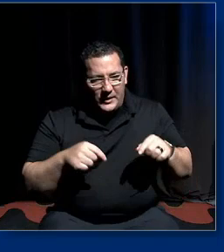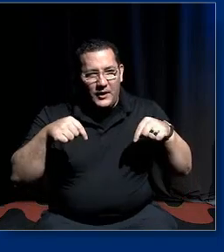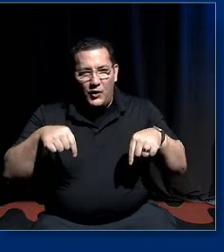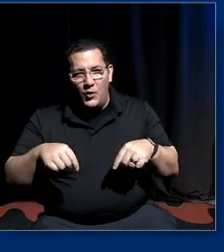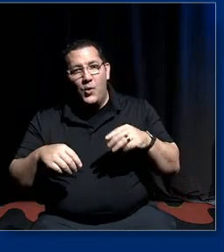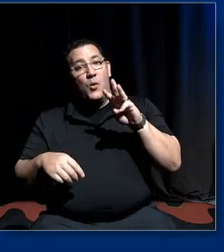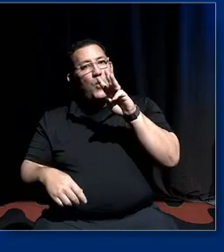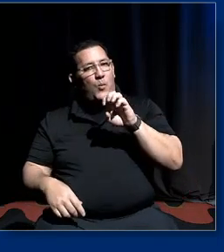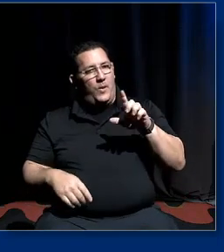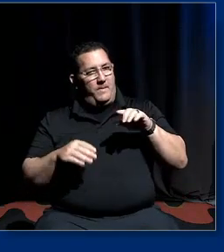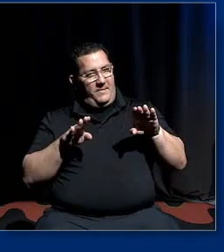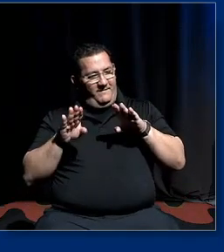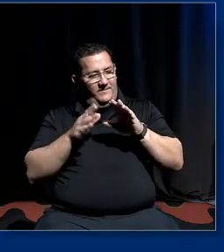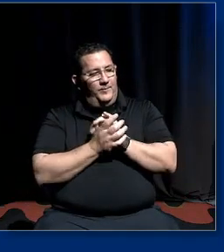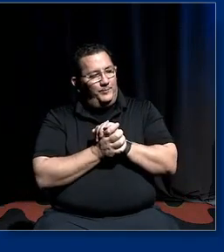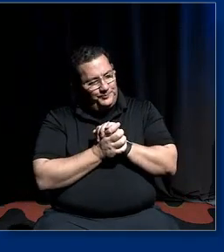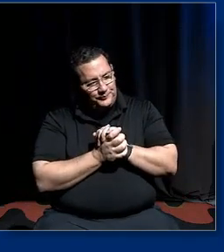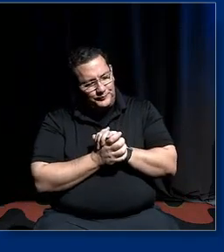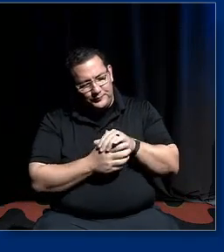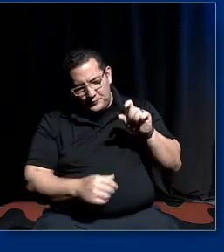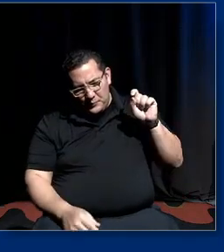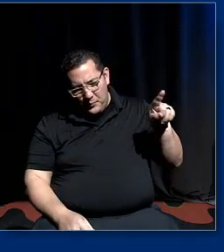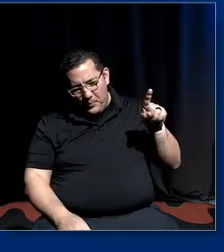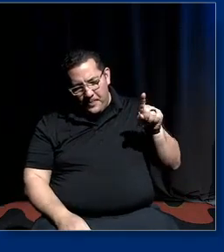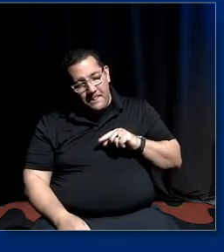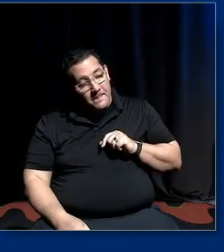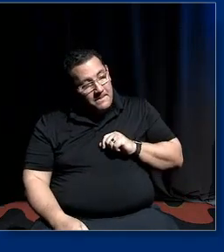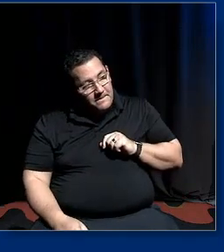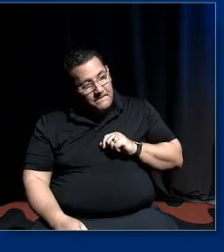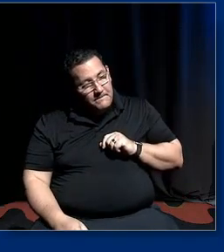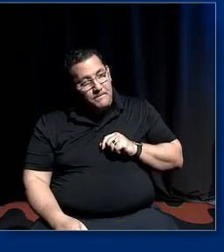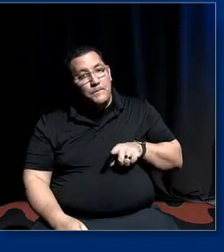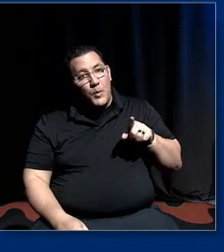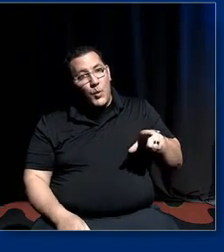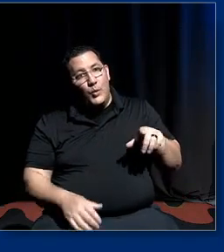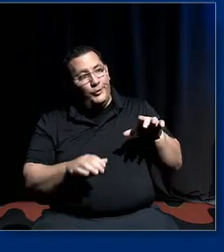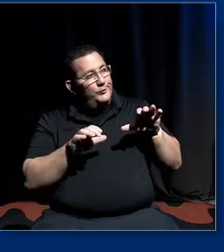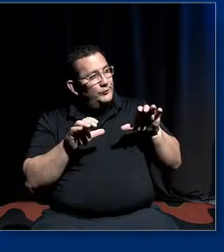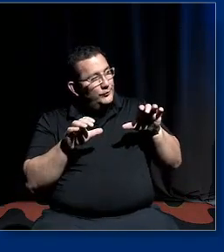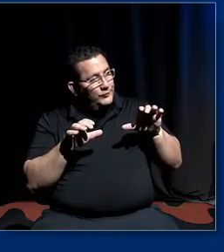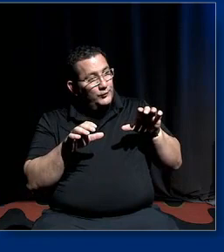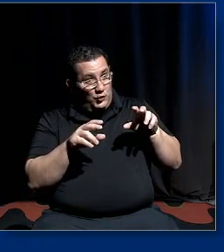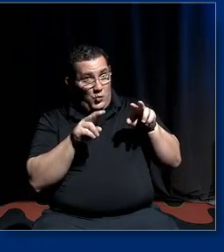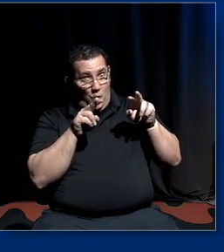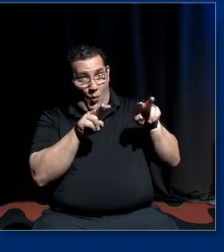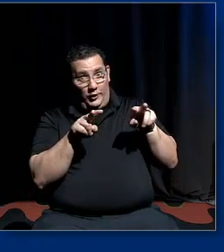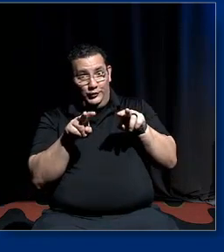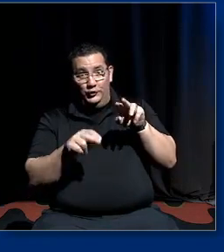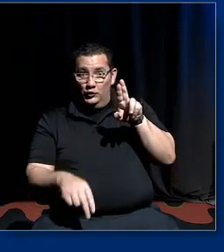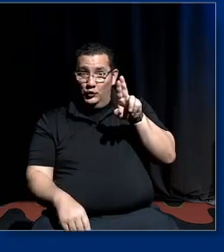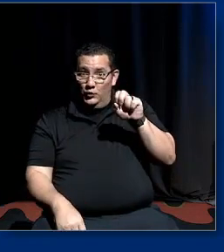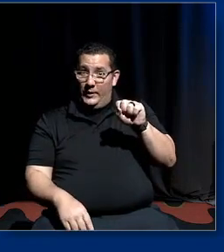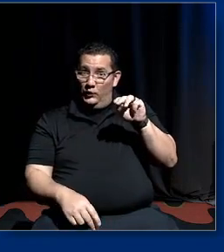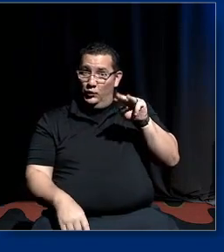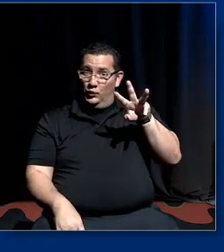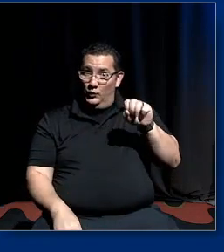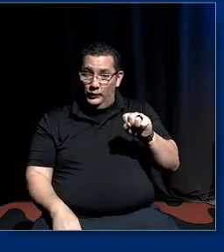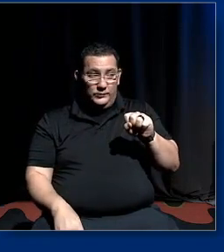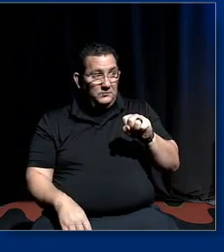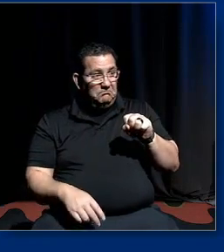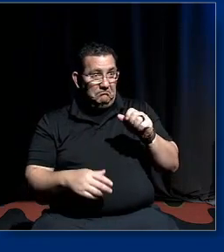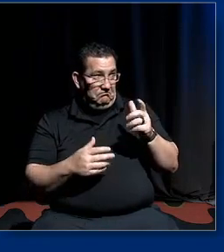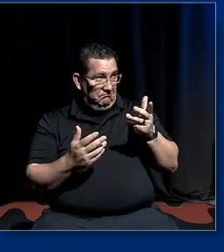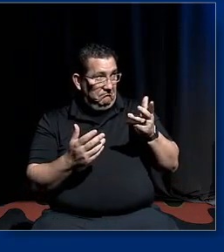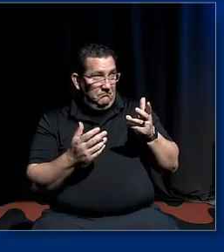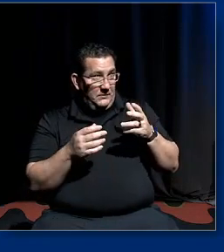um what has been so so you do watch the the u.s news as much as anyone